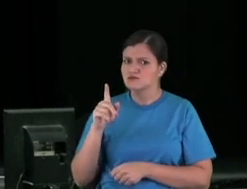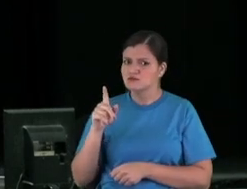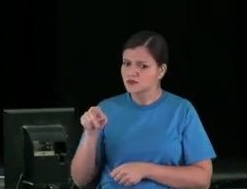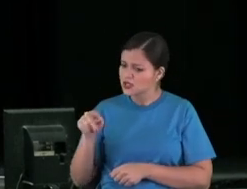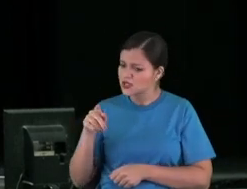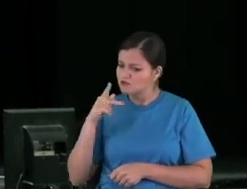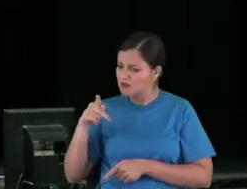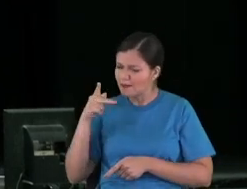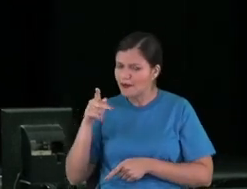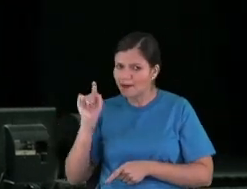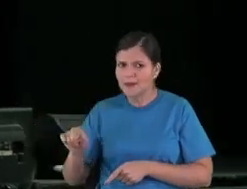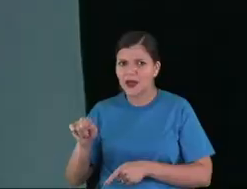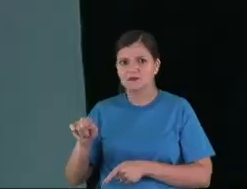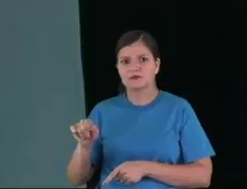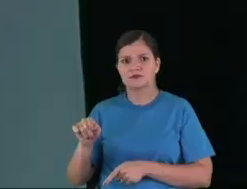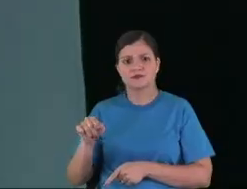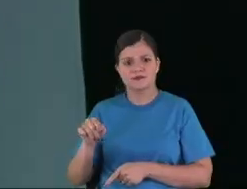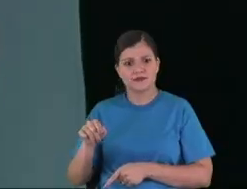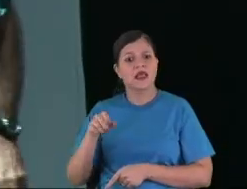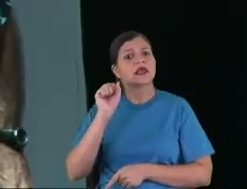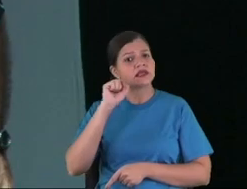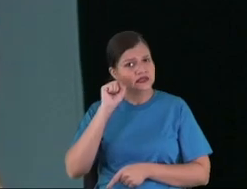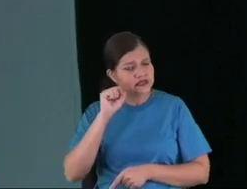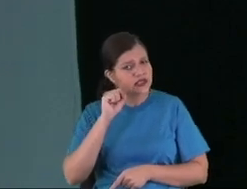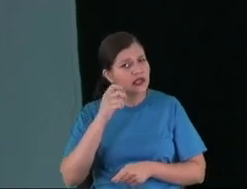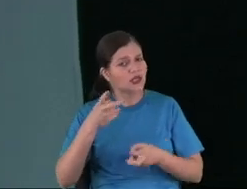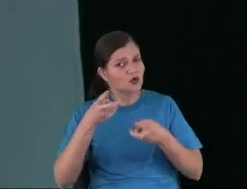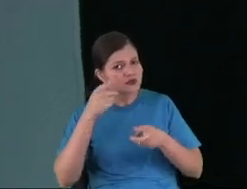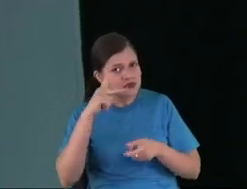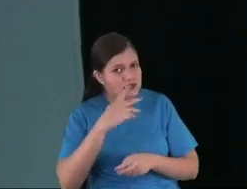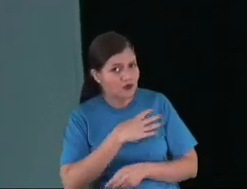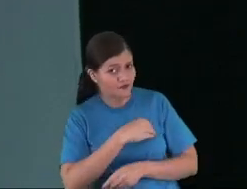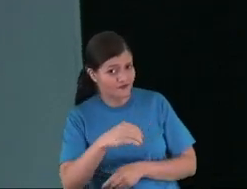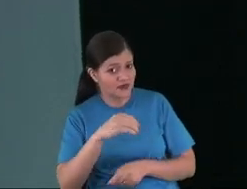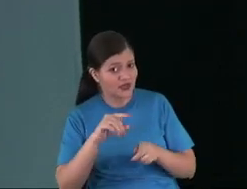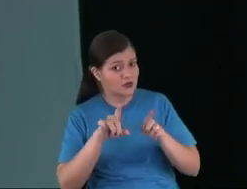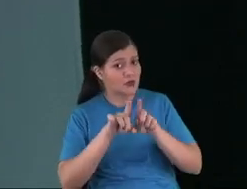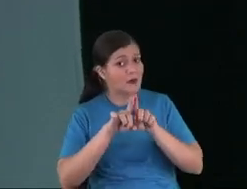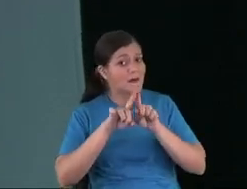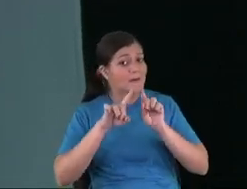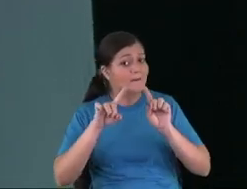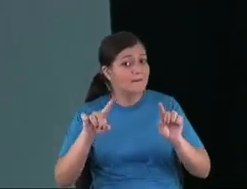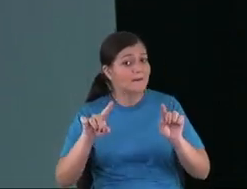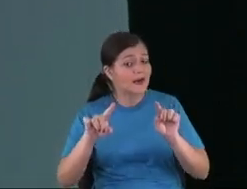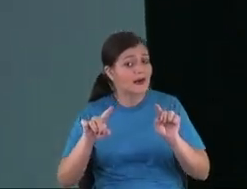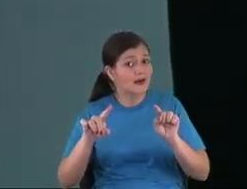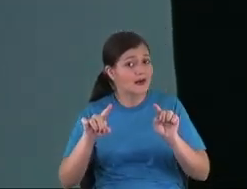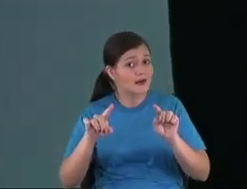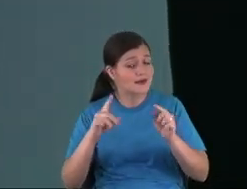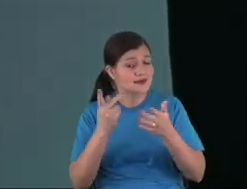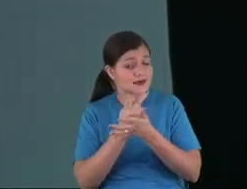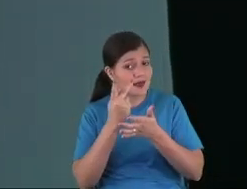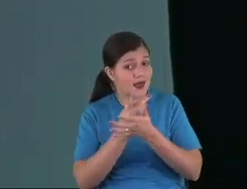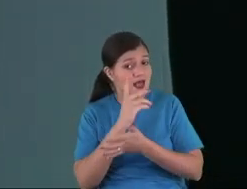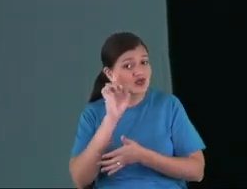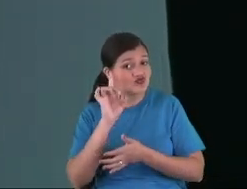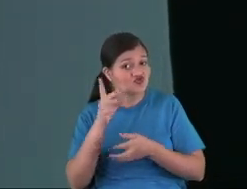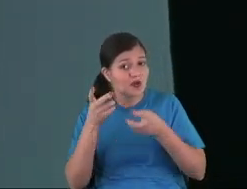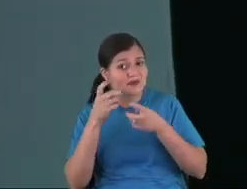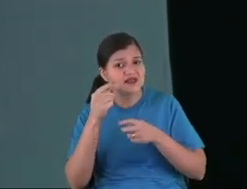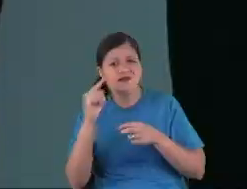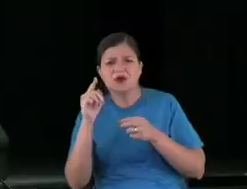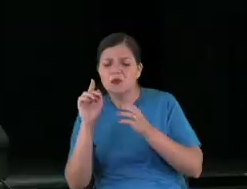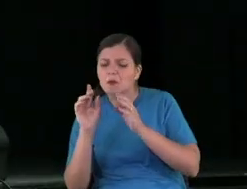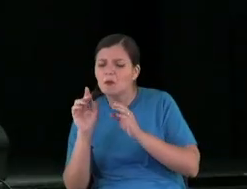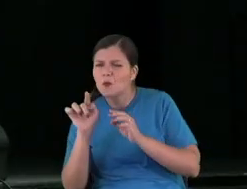You need to trust in your college, you need to trust in the school because the Bible says, you are full if you